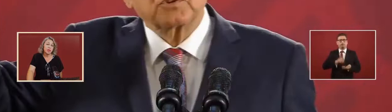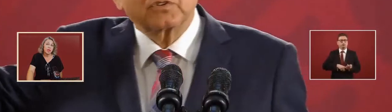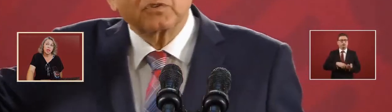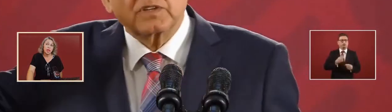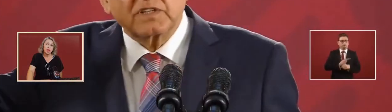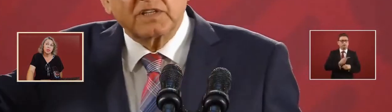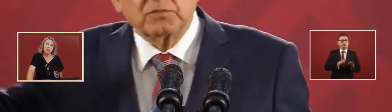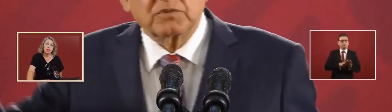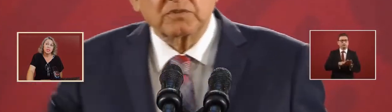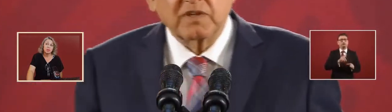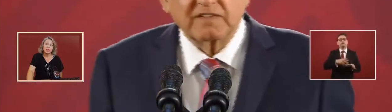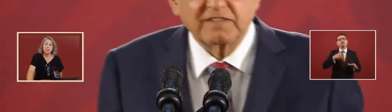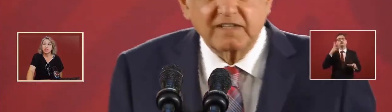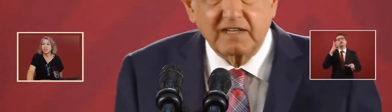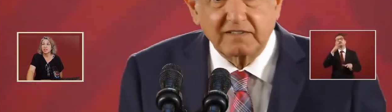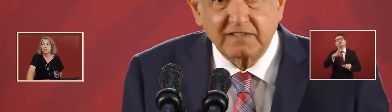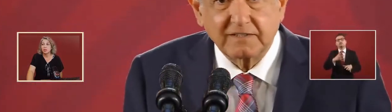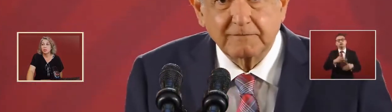that we have ahead